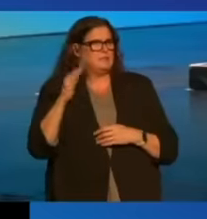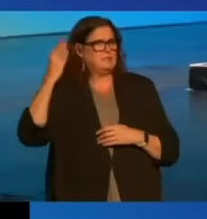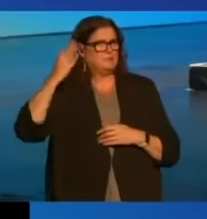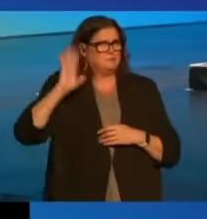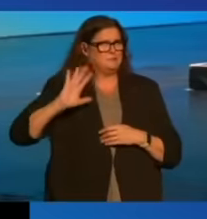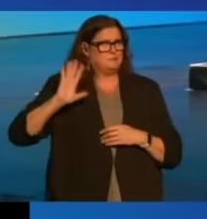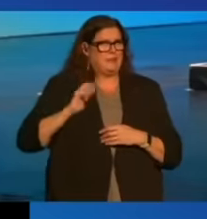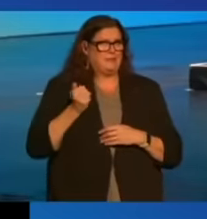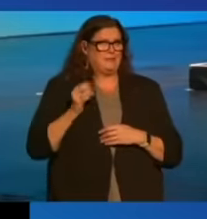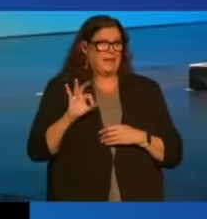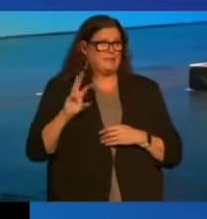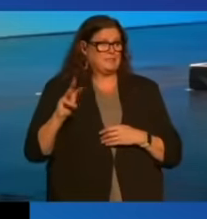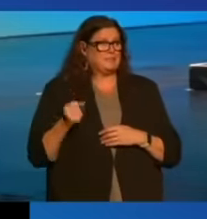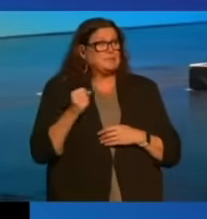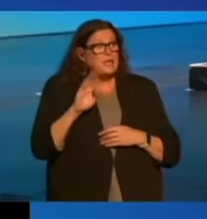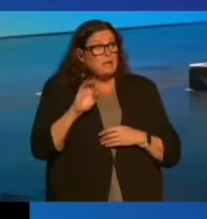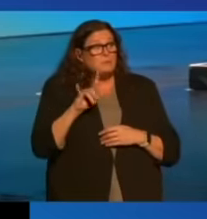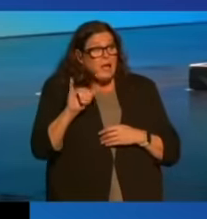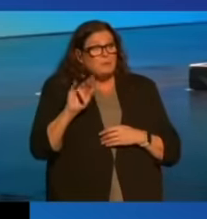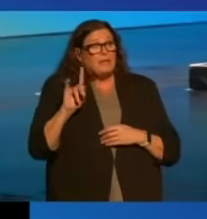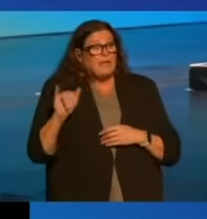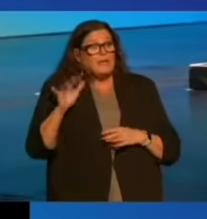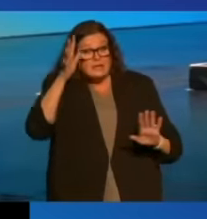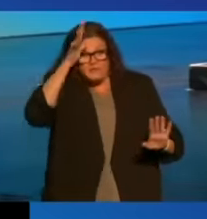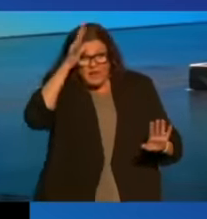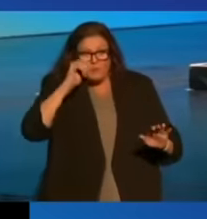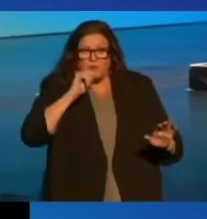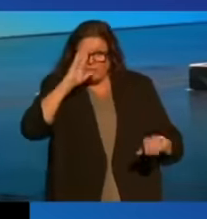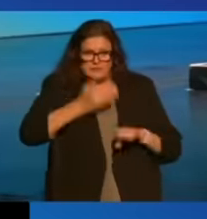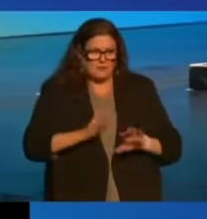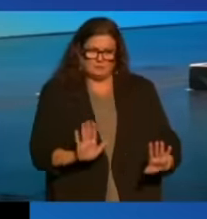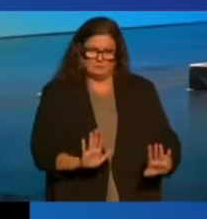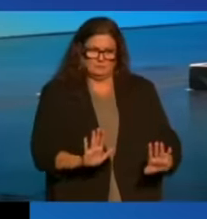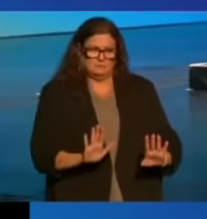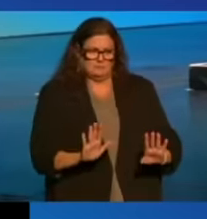back in the 60s. That's Bobby Kennedy, the father, not the son.